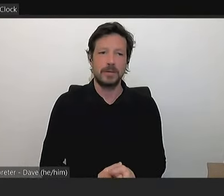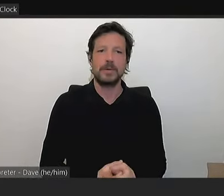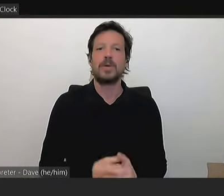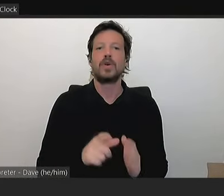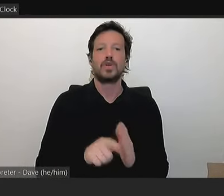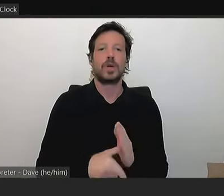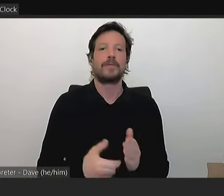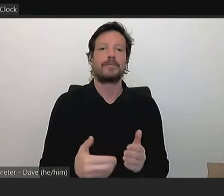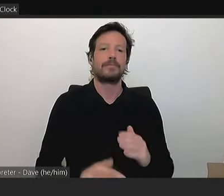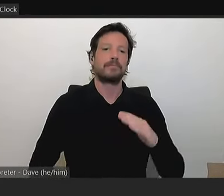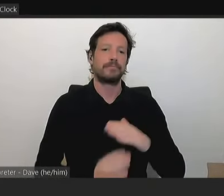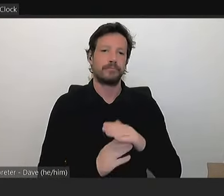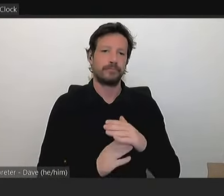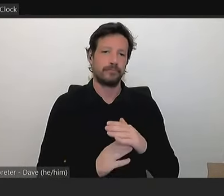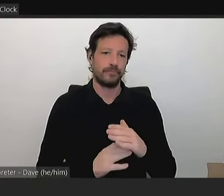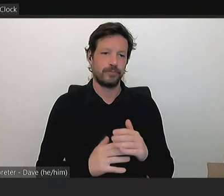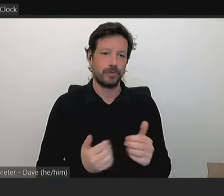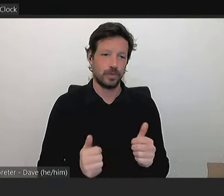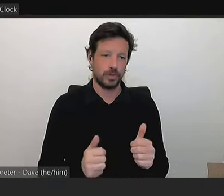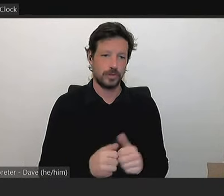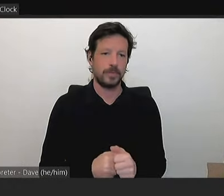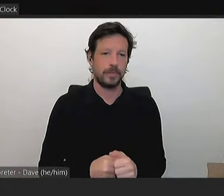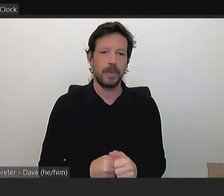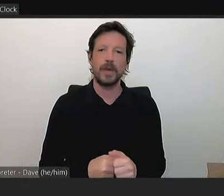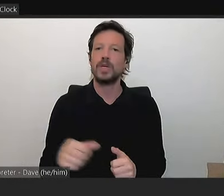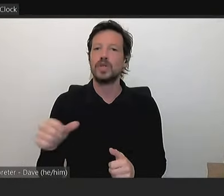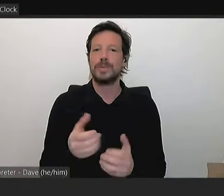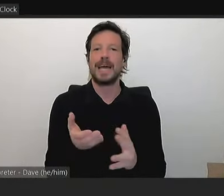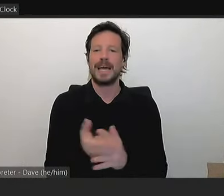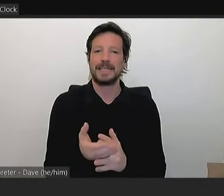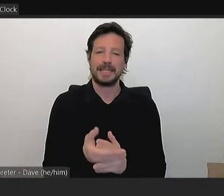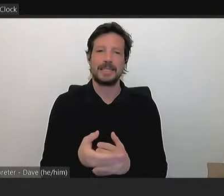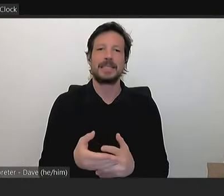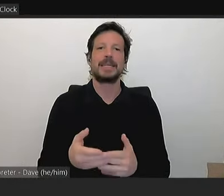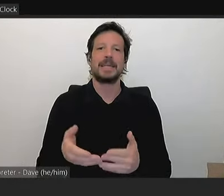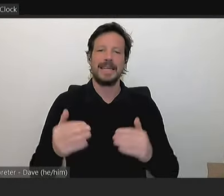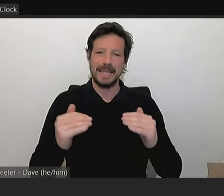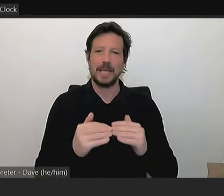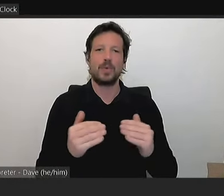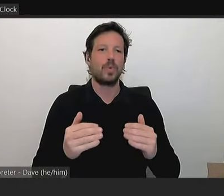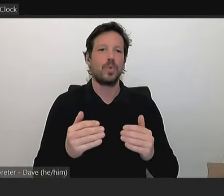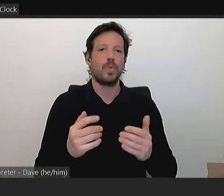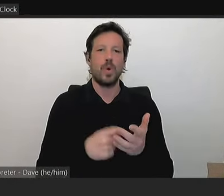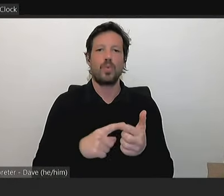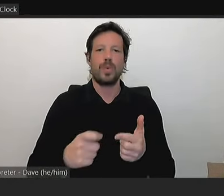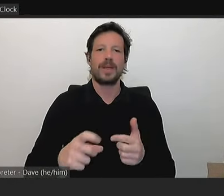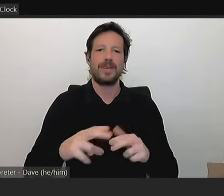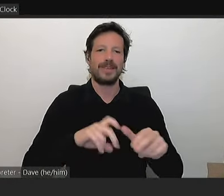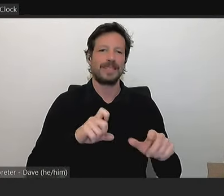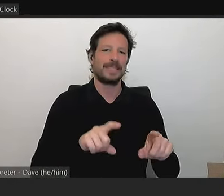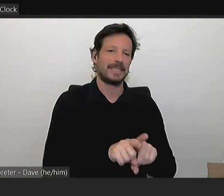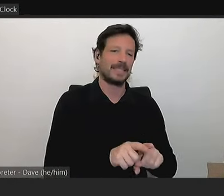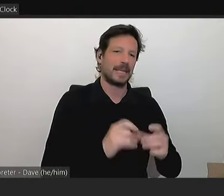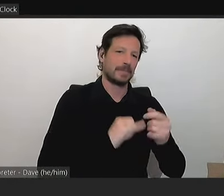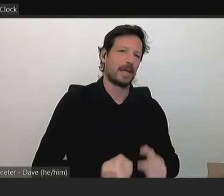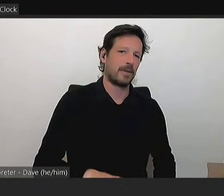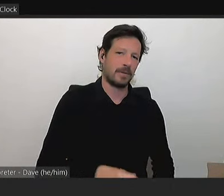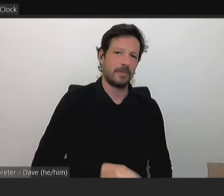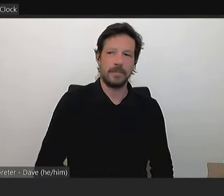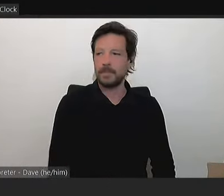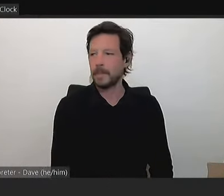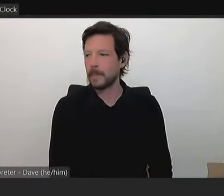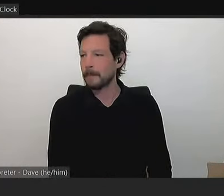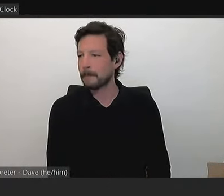in the northern areas to have access to equal recreational facilities as they do in the south. Thank you. Councillors,